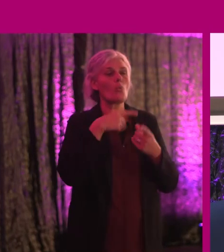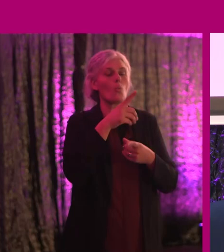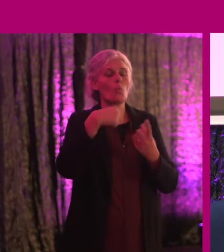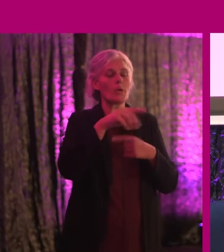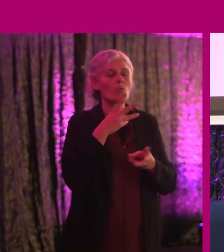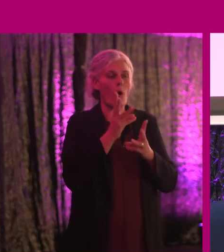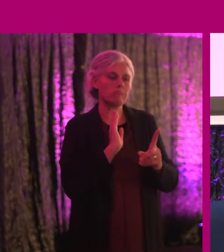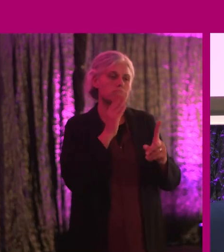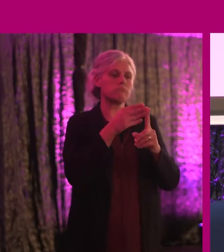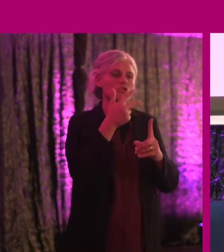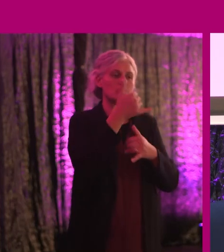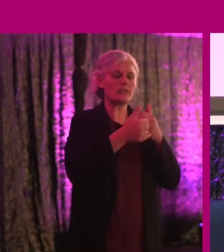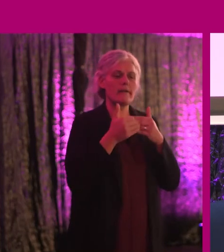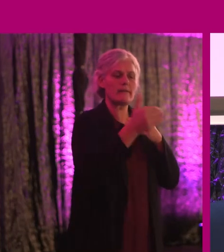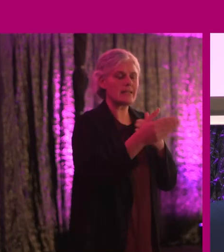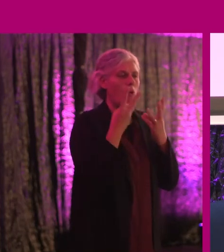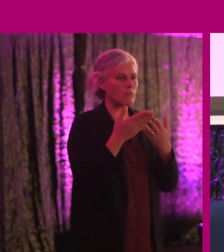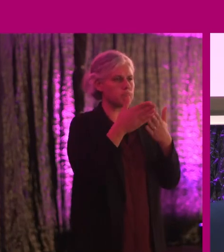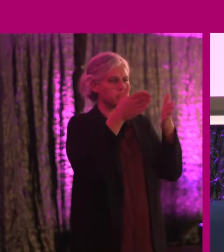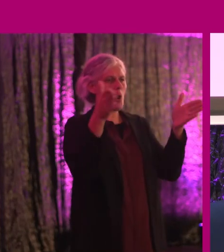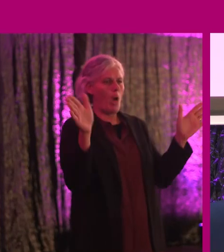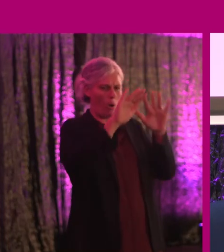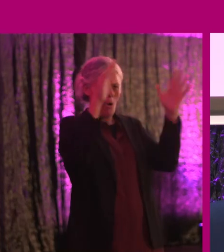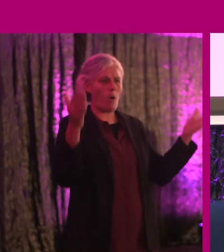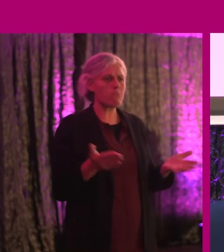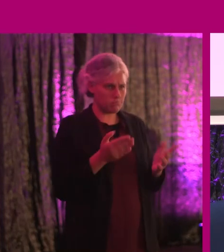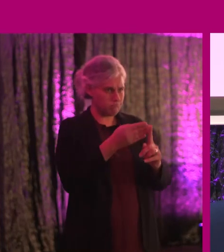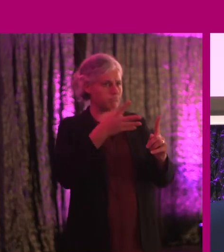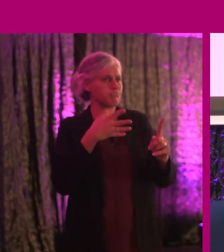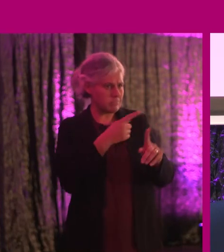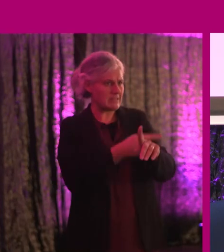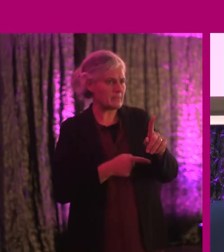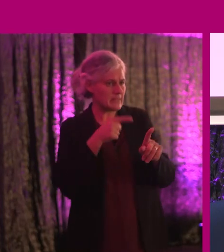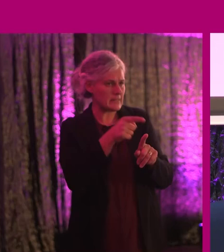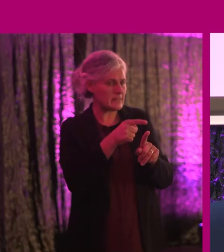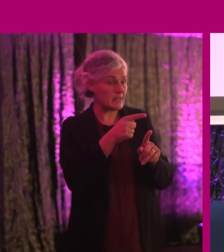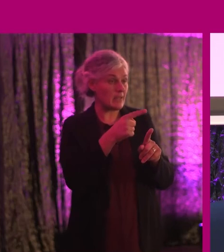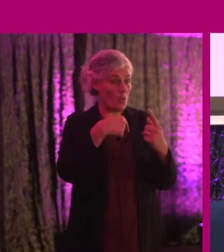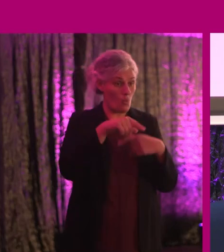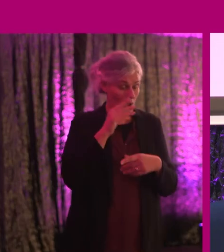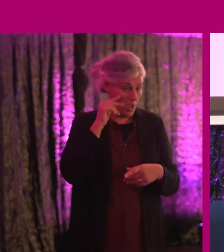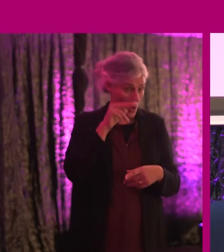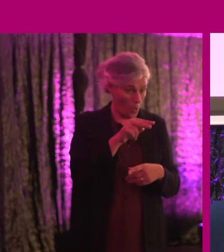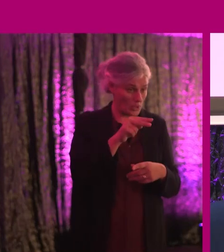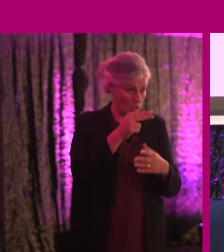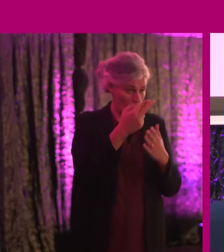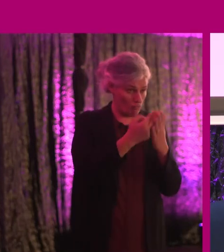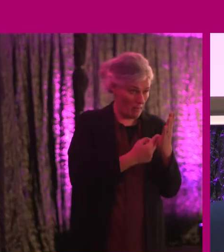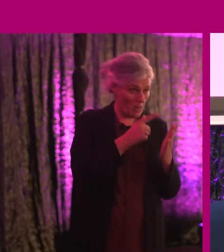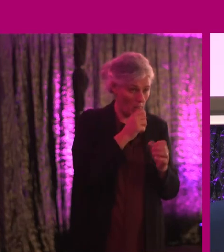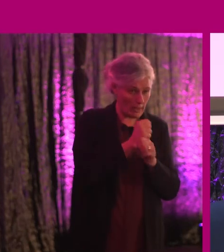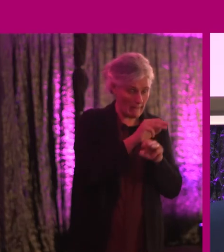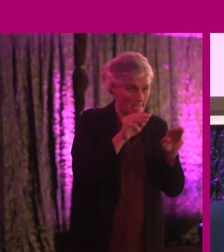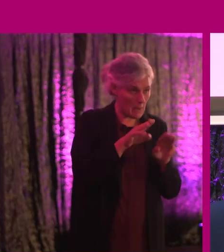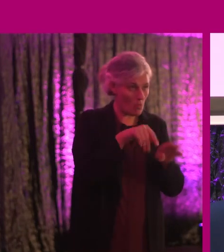next three years, where I want to have a global reckoning on disability, is are we looking at reporting of our